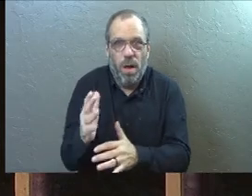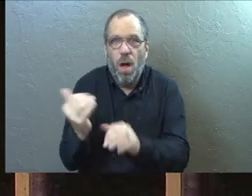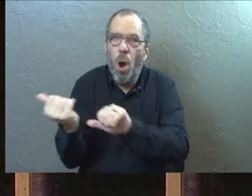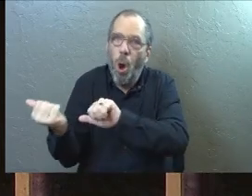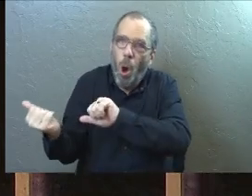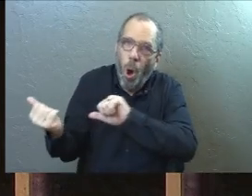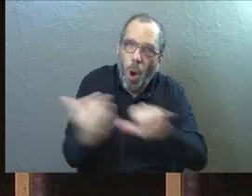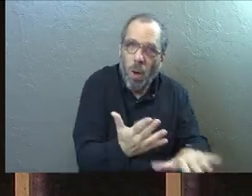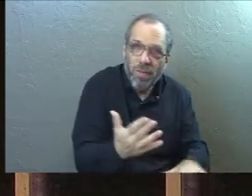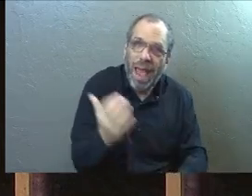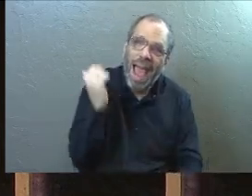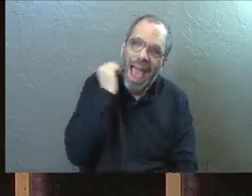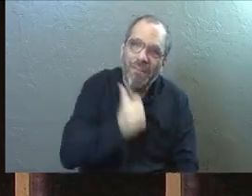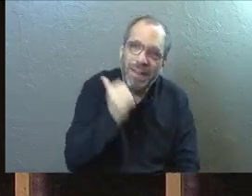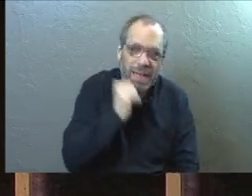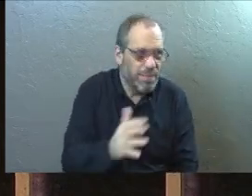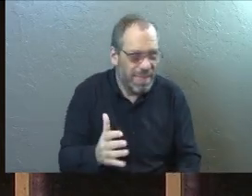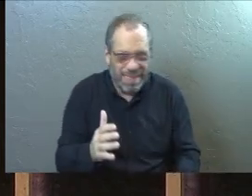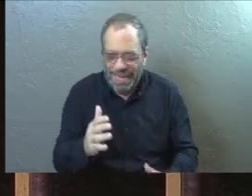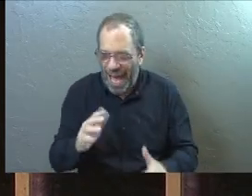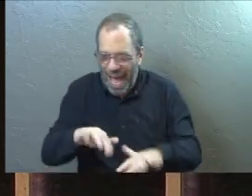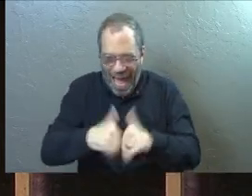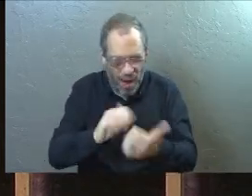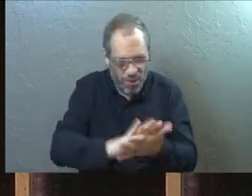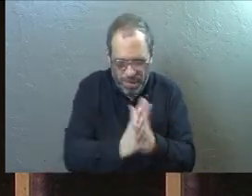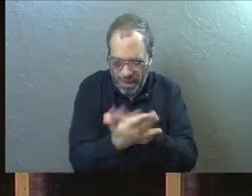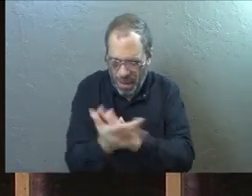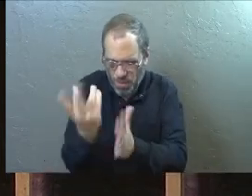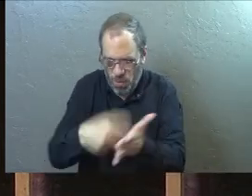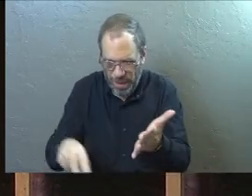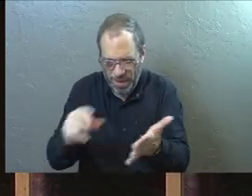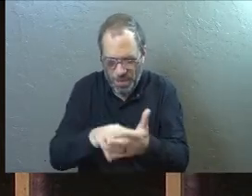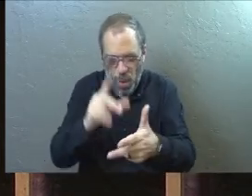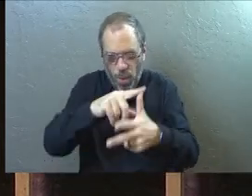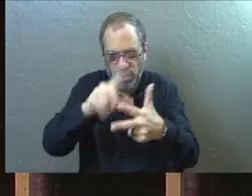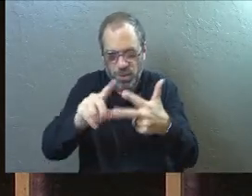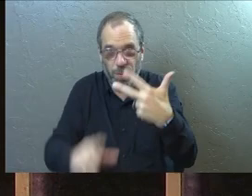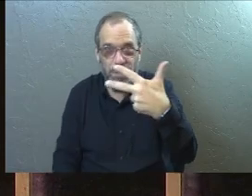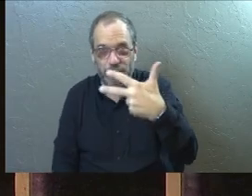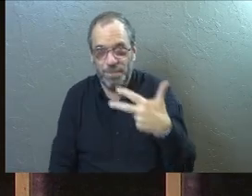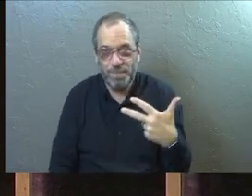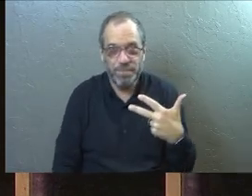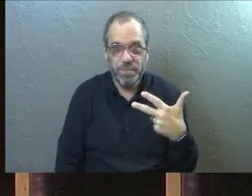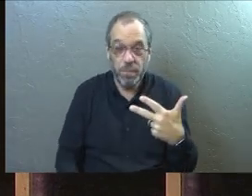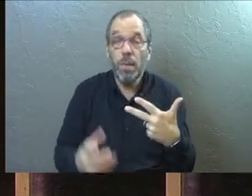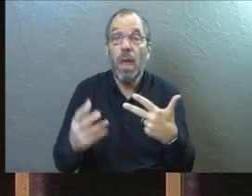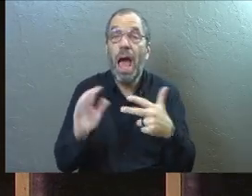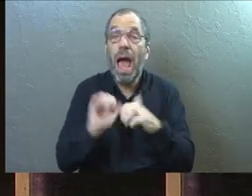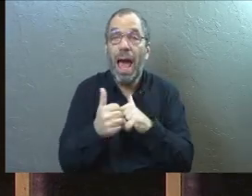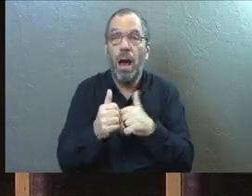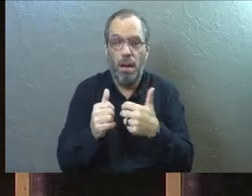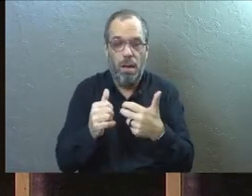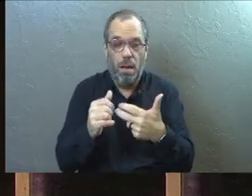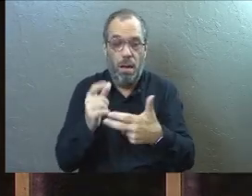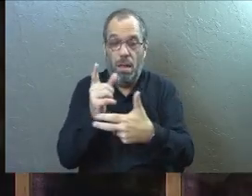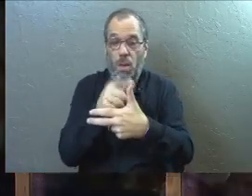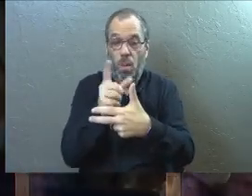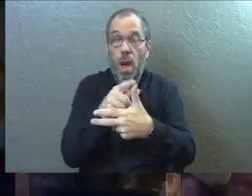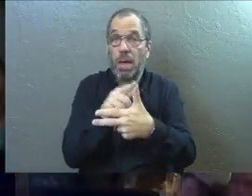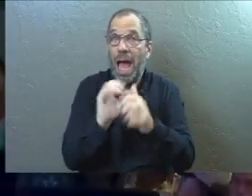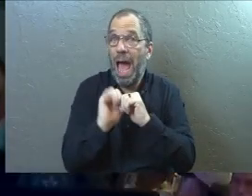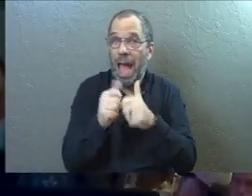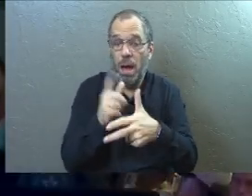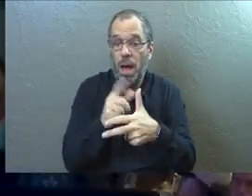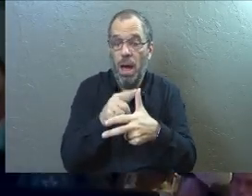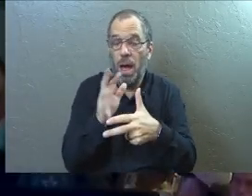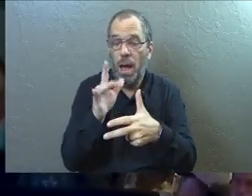single day. How do you, how do you be a resurrection person? I got three different ways you can be a resurrection person. The very first way